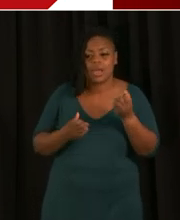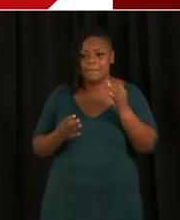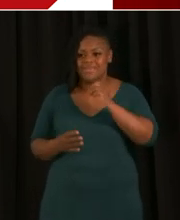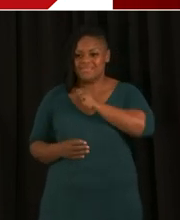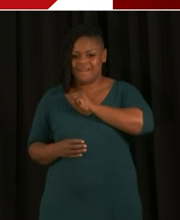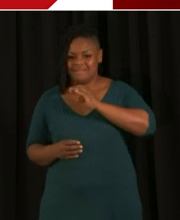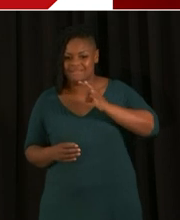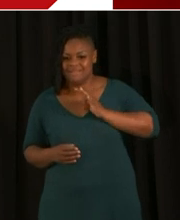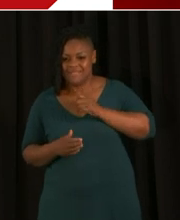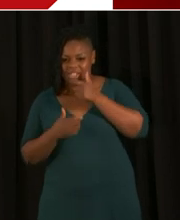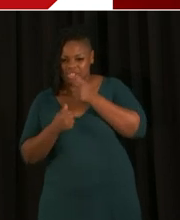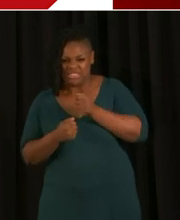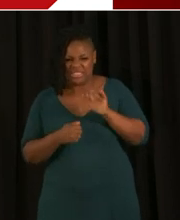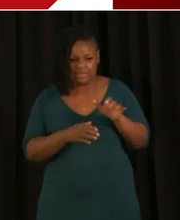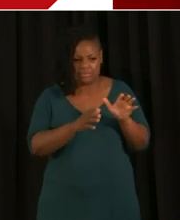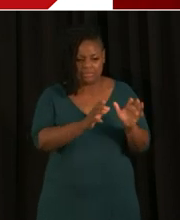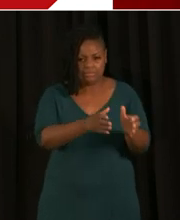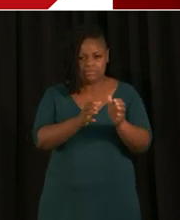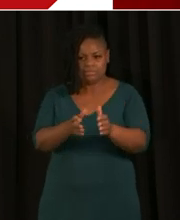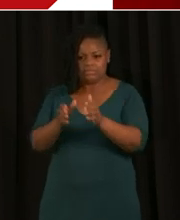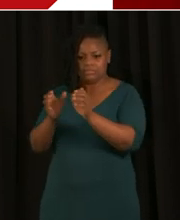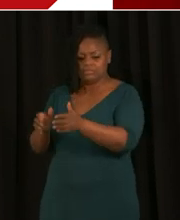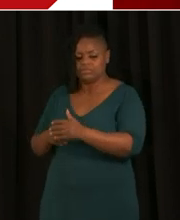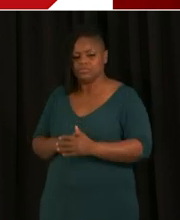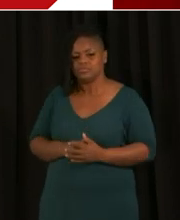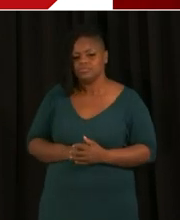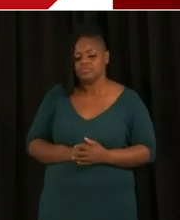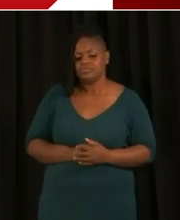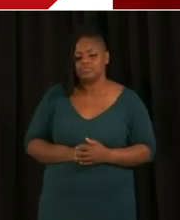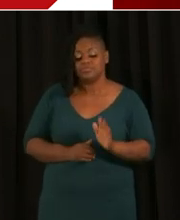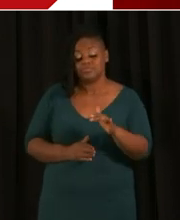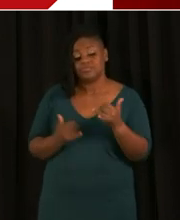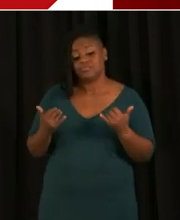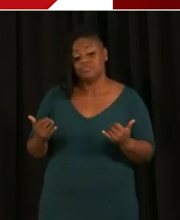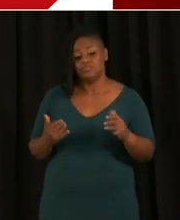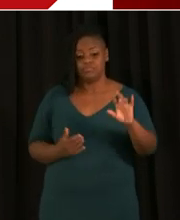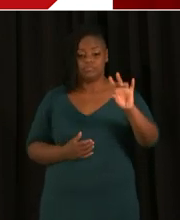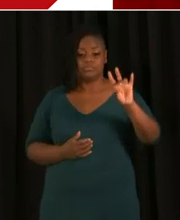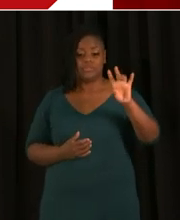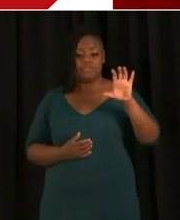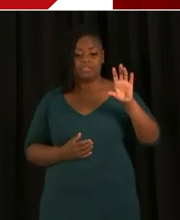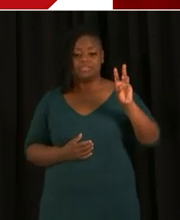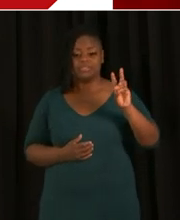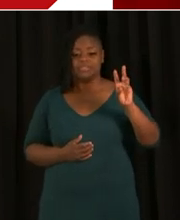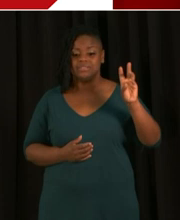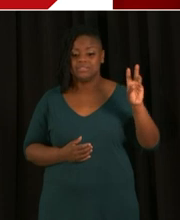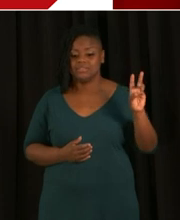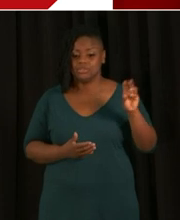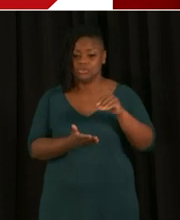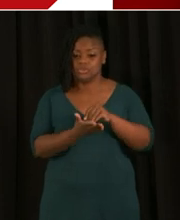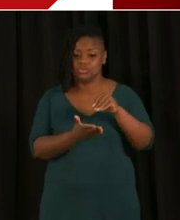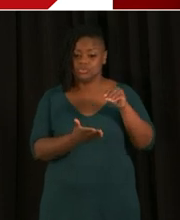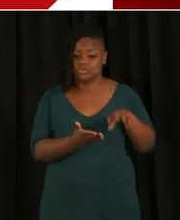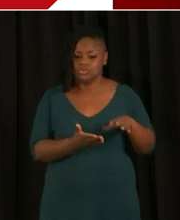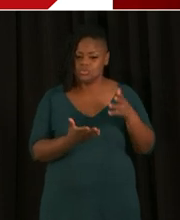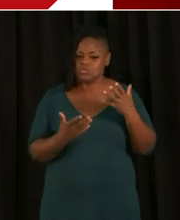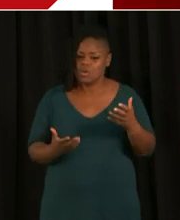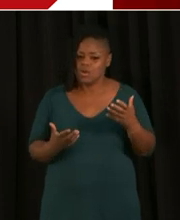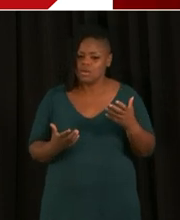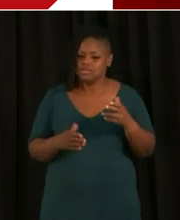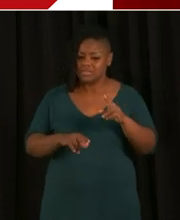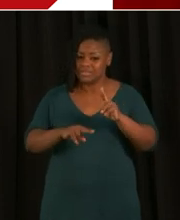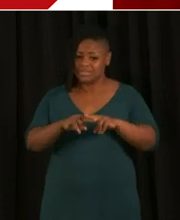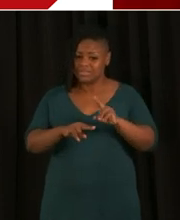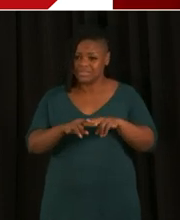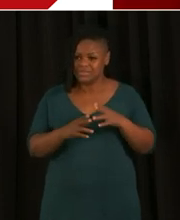766 students who've accepted a seat. All of those students will have a seat in this month in